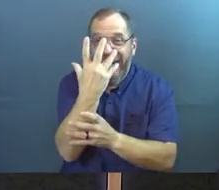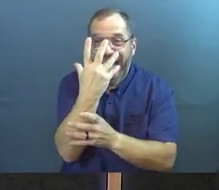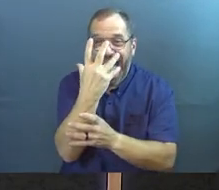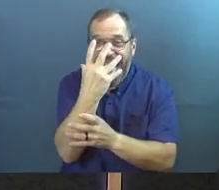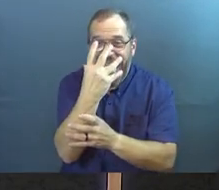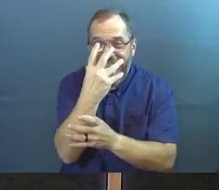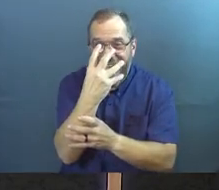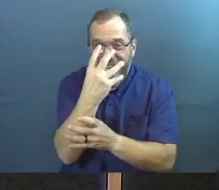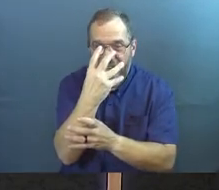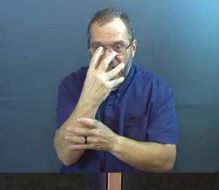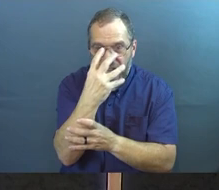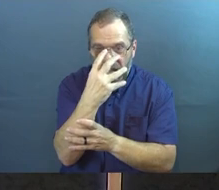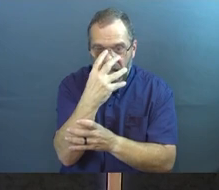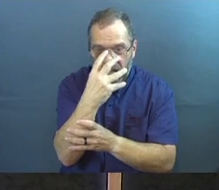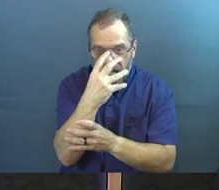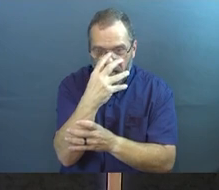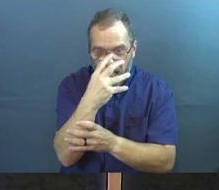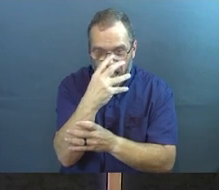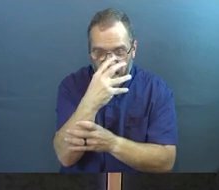don't like hearing that, do we?